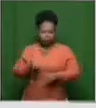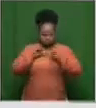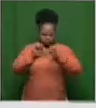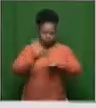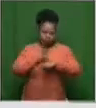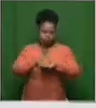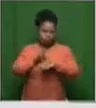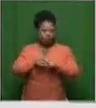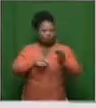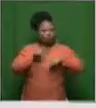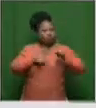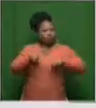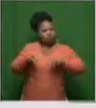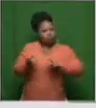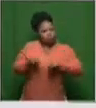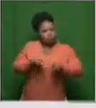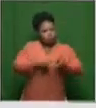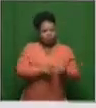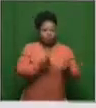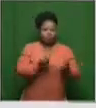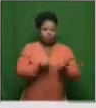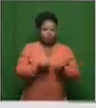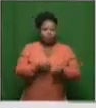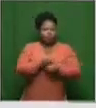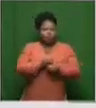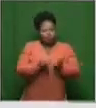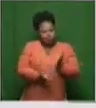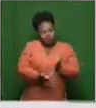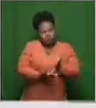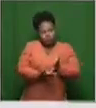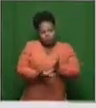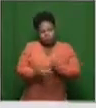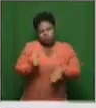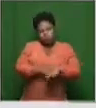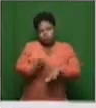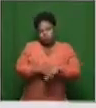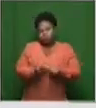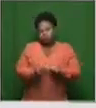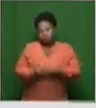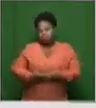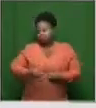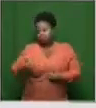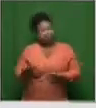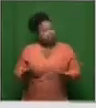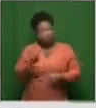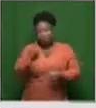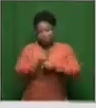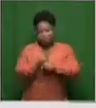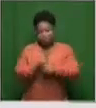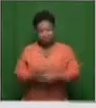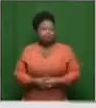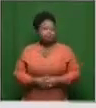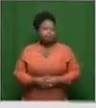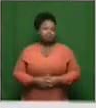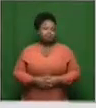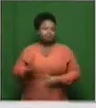waves of new vaccines with new technologies coming through over probably the next year. So